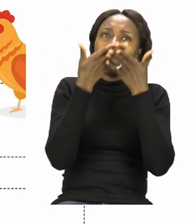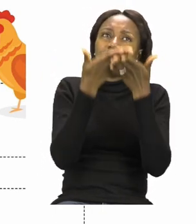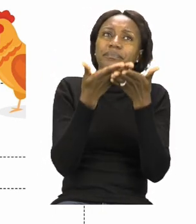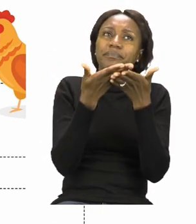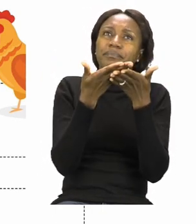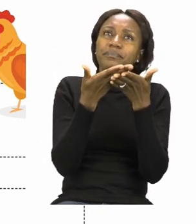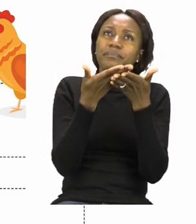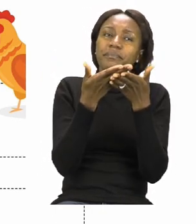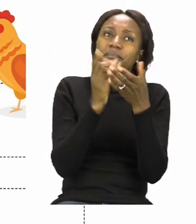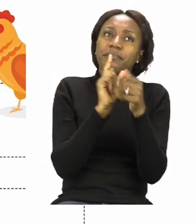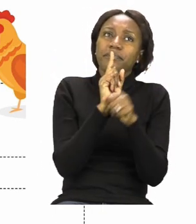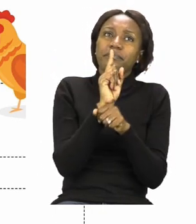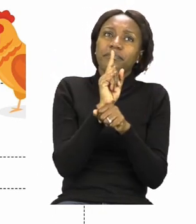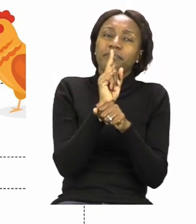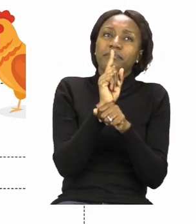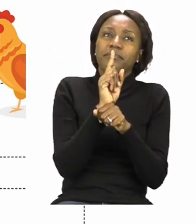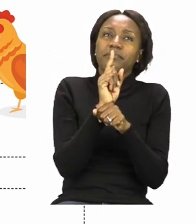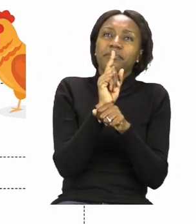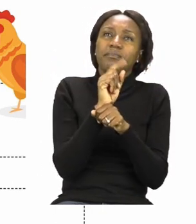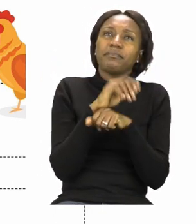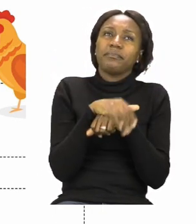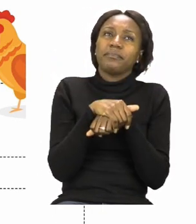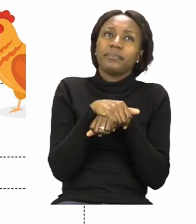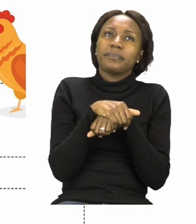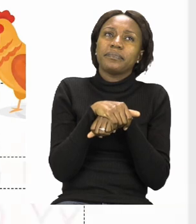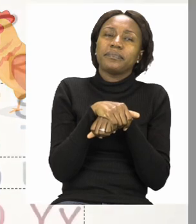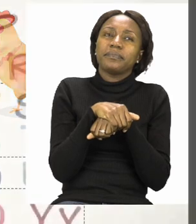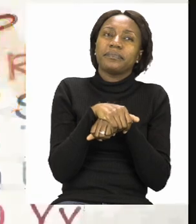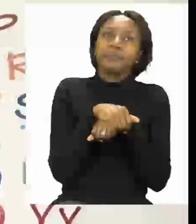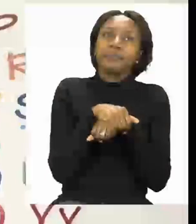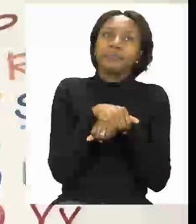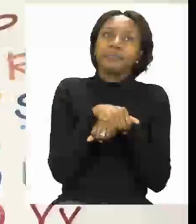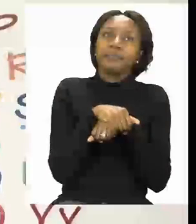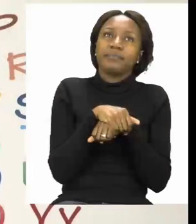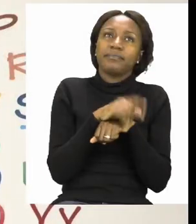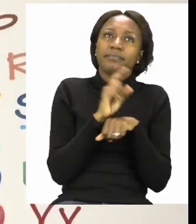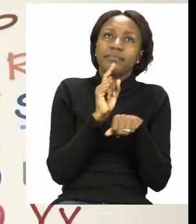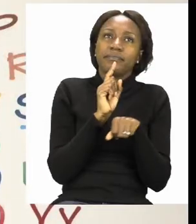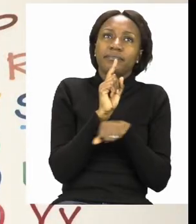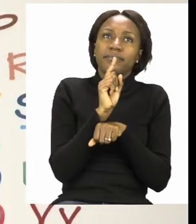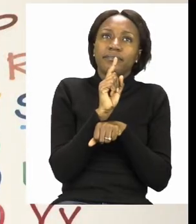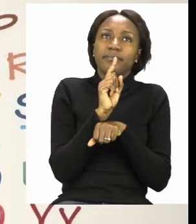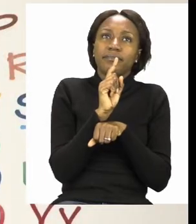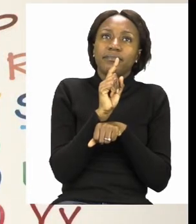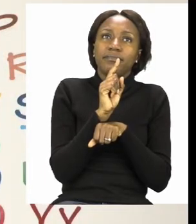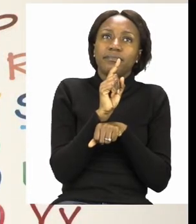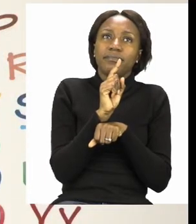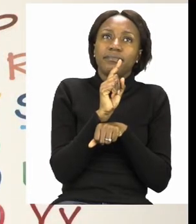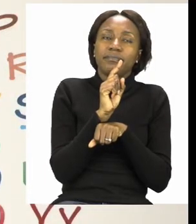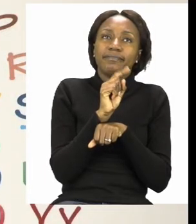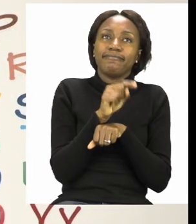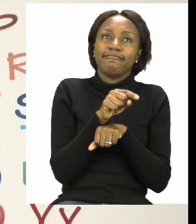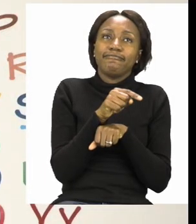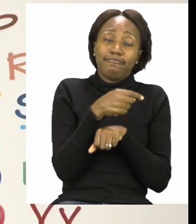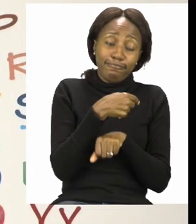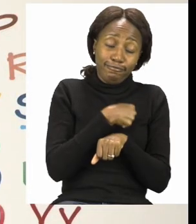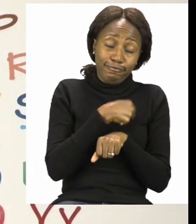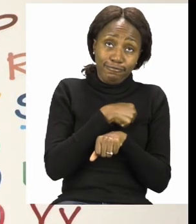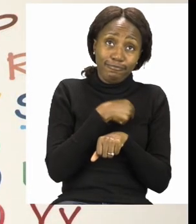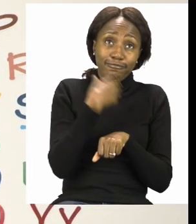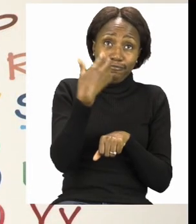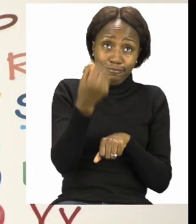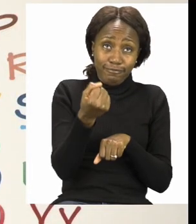first one. So, let's take a look at the board. The first one says, like we said before, She